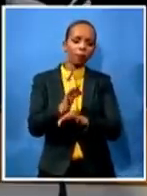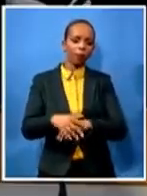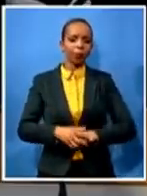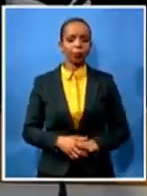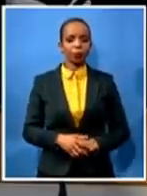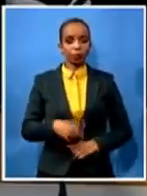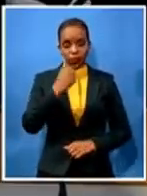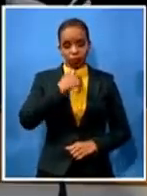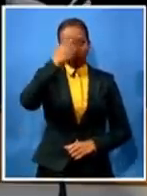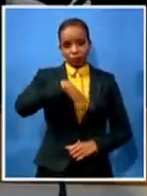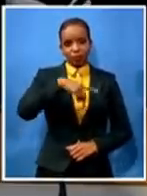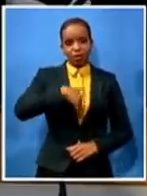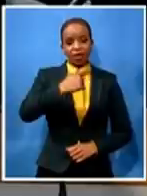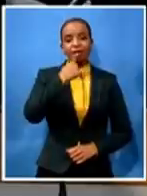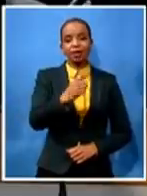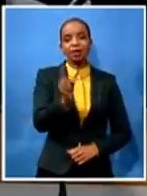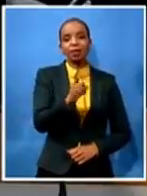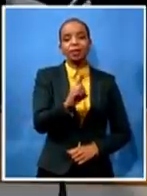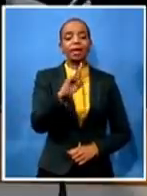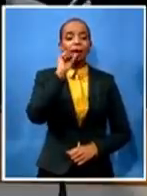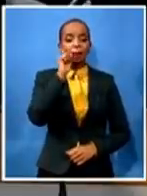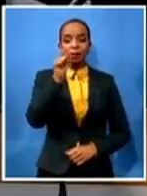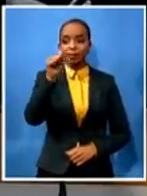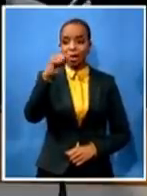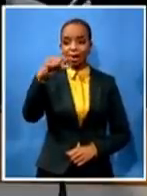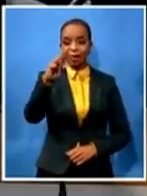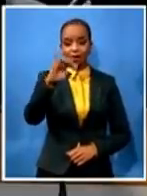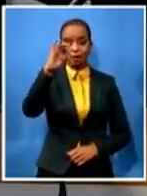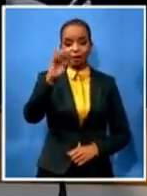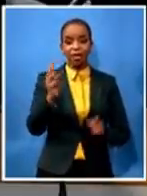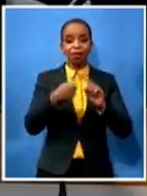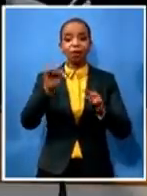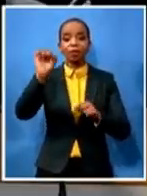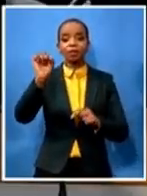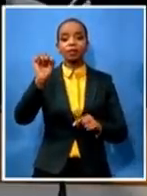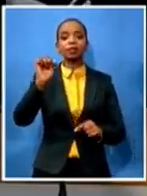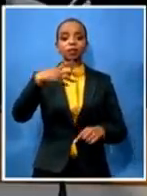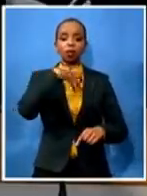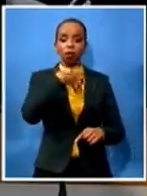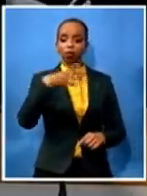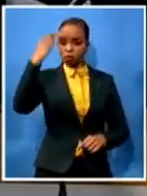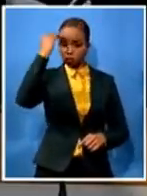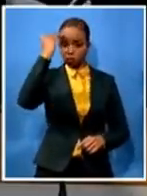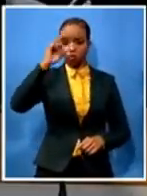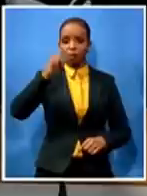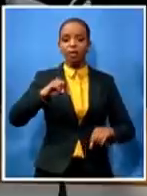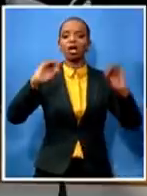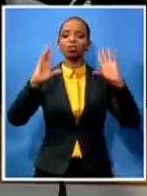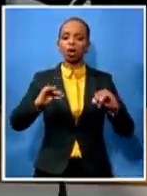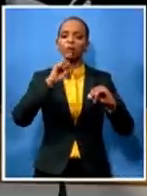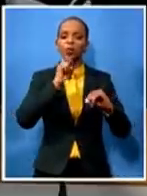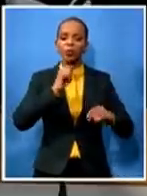his own conscience can refrain from using this commission in a manner that shows a sense of desperation